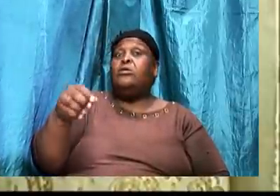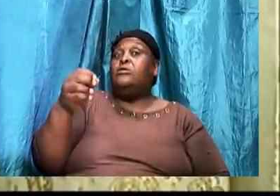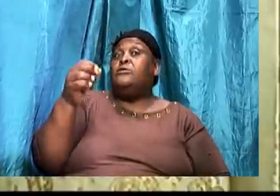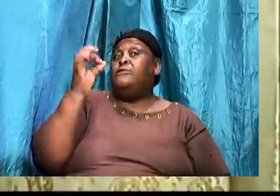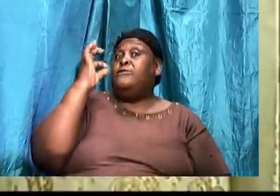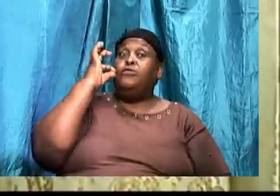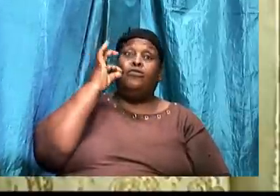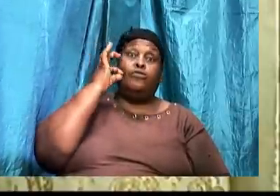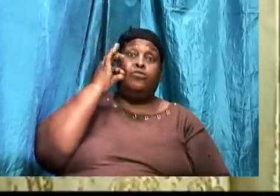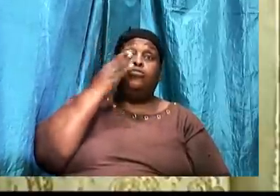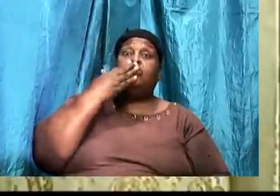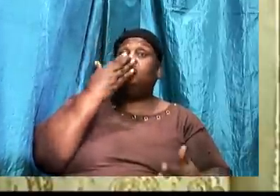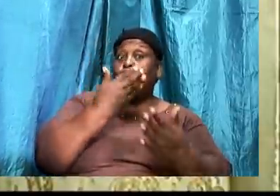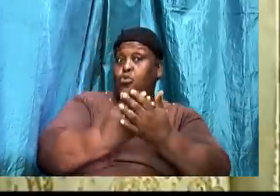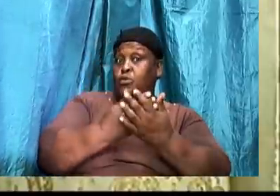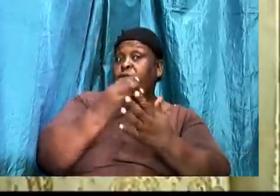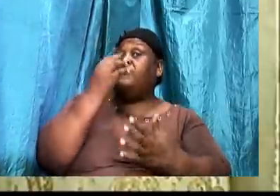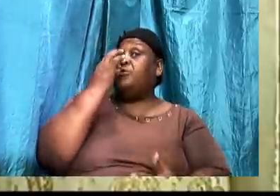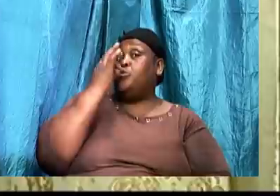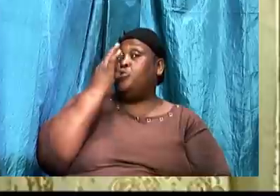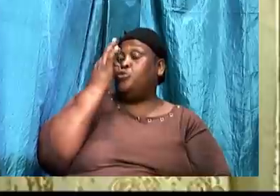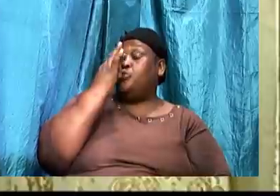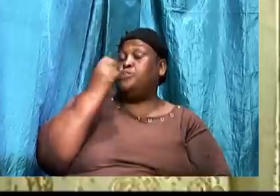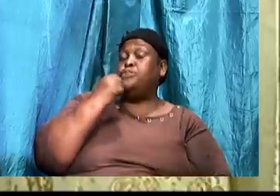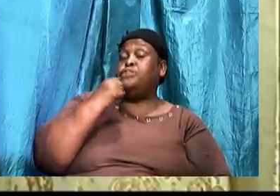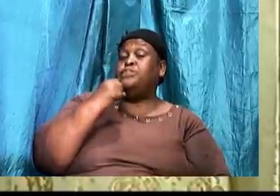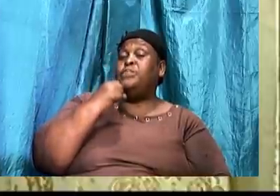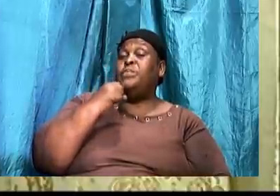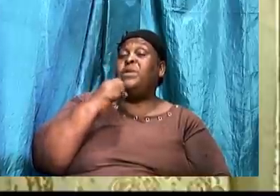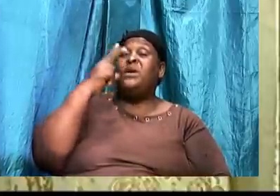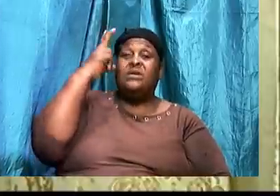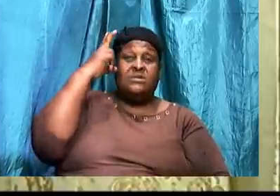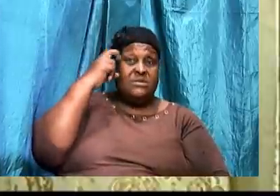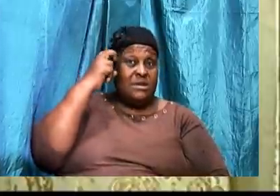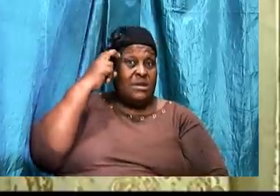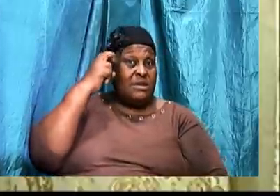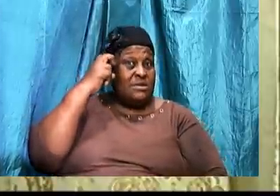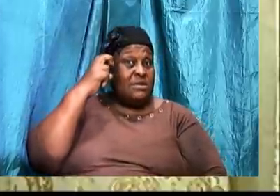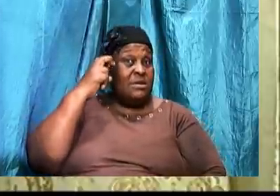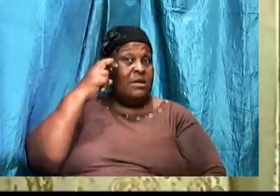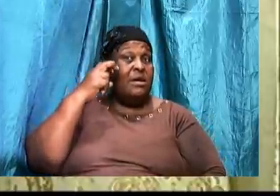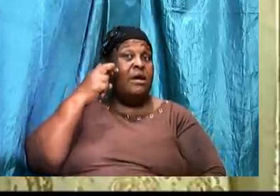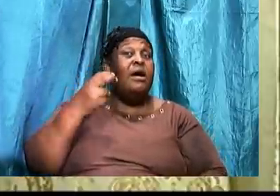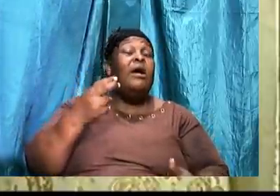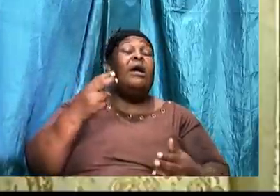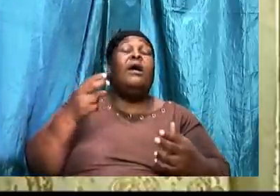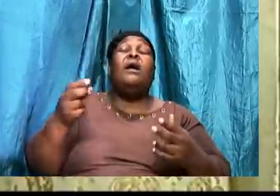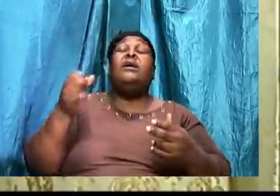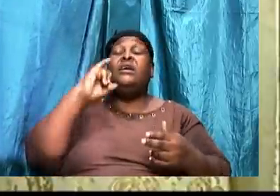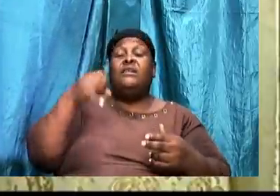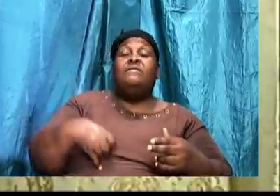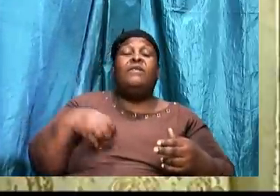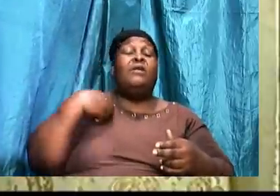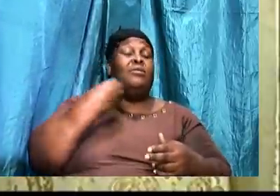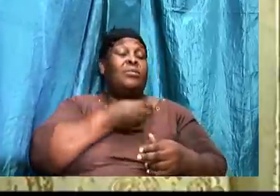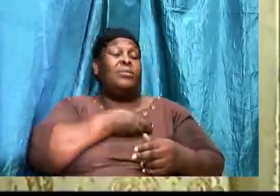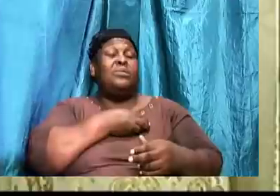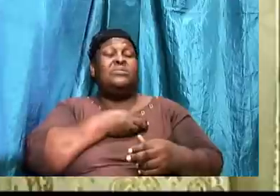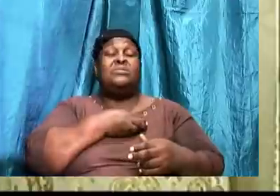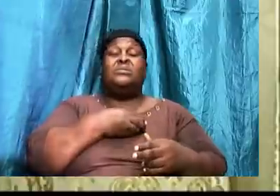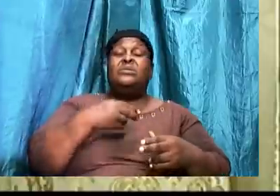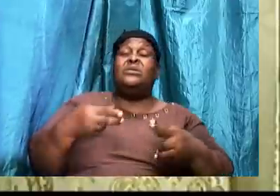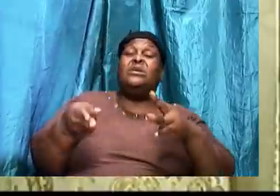teachings of God's word. If invites us to add our own interpretation. And, thereby